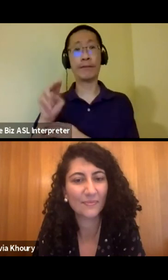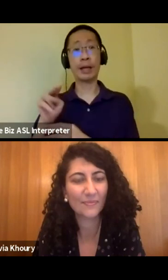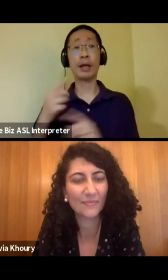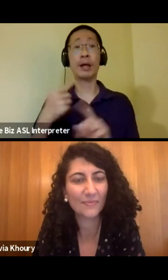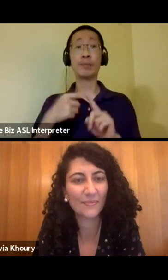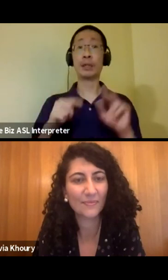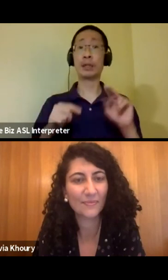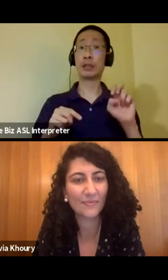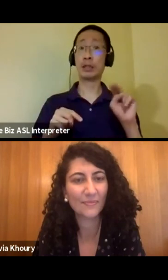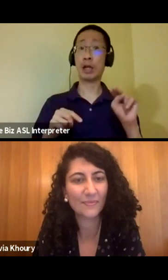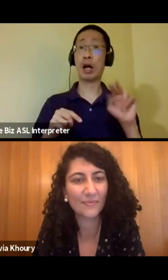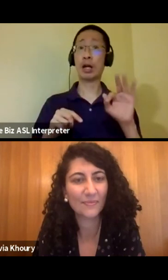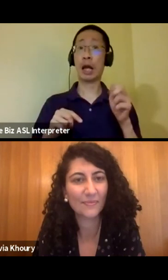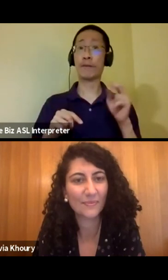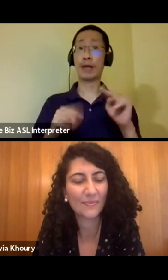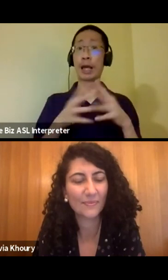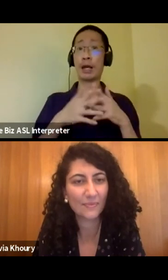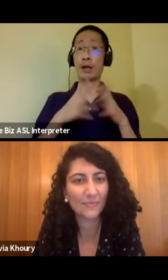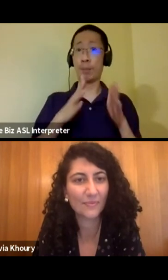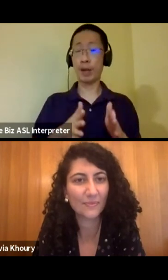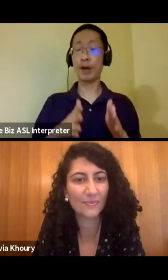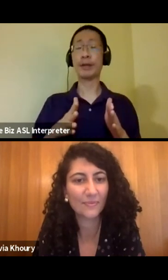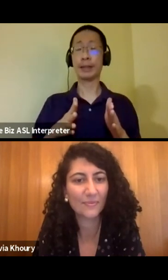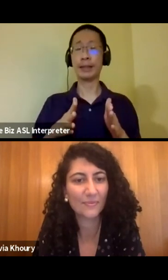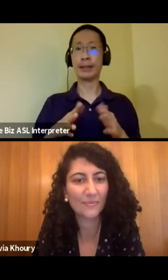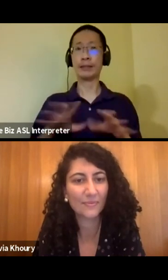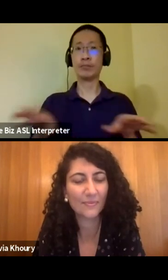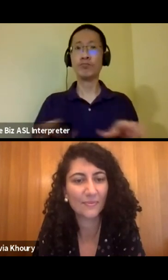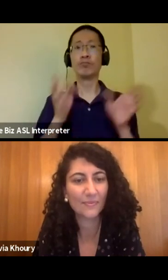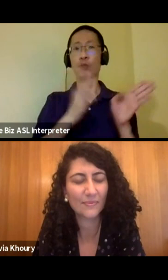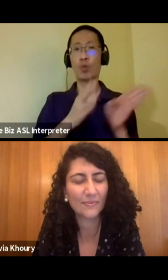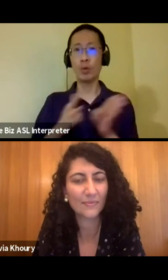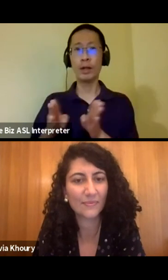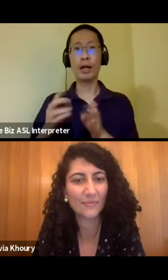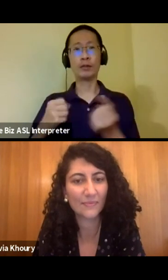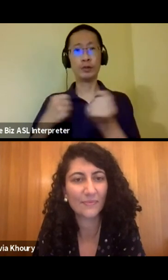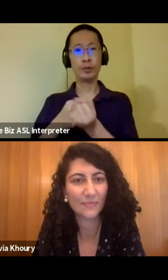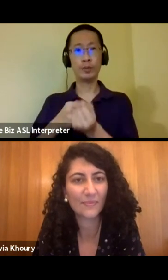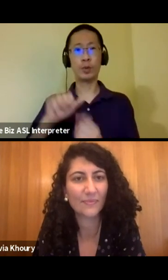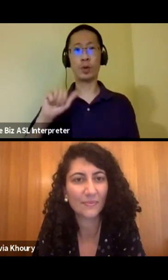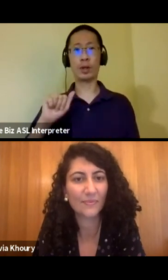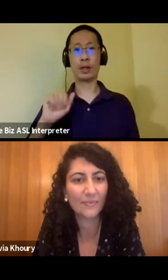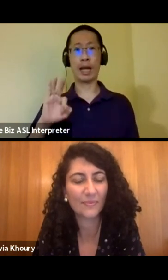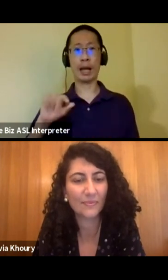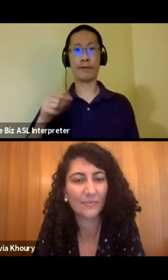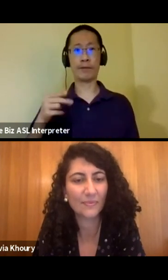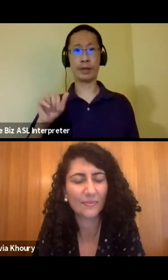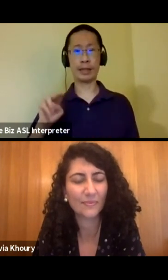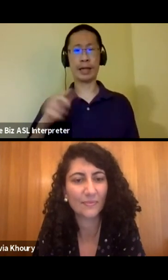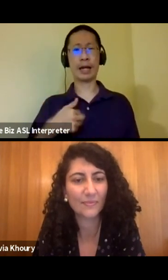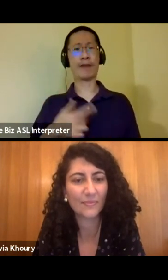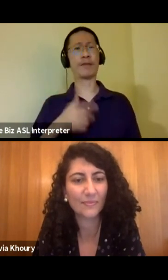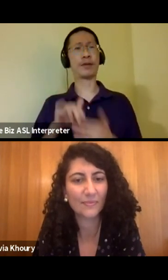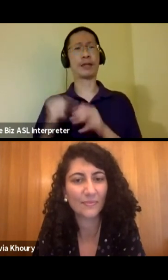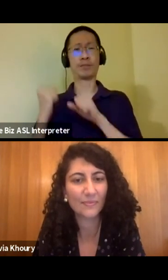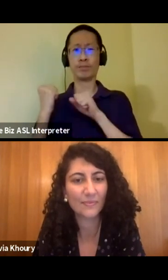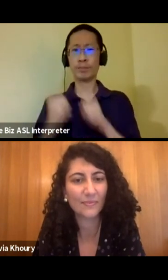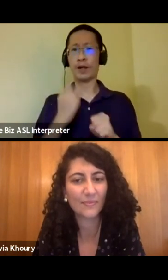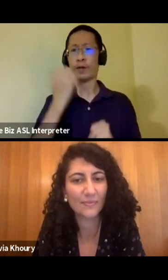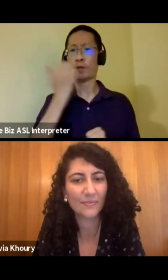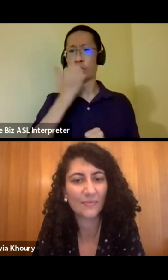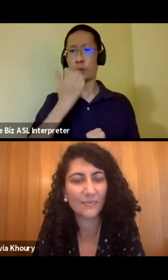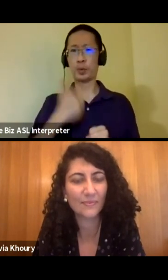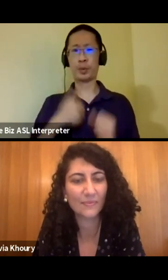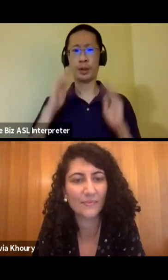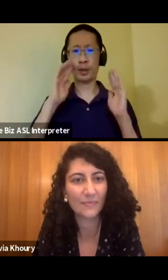Americans organizing, um, on behalf of Afghans. And I think that that's really powerful and I hope that we can,